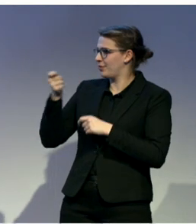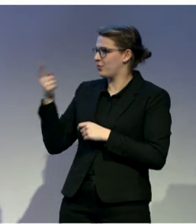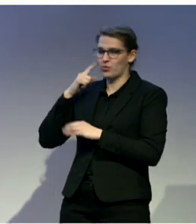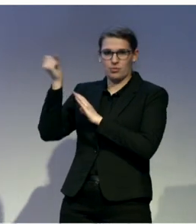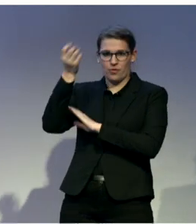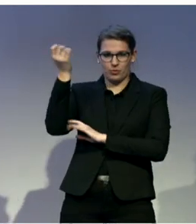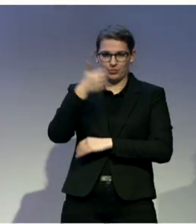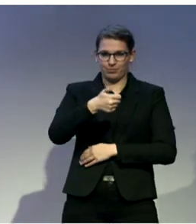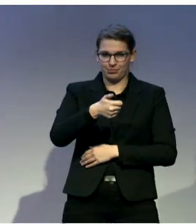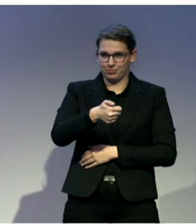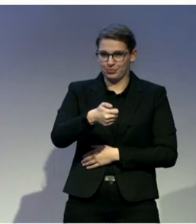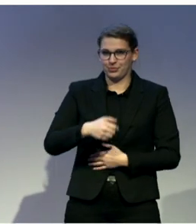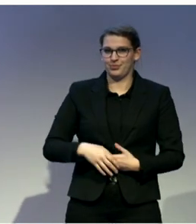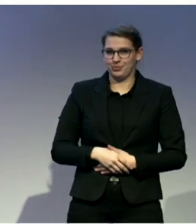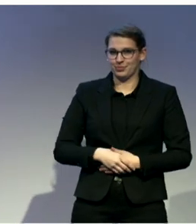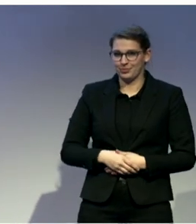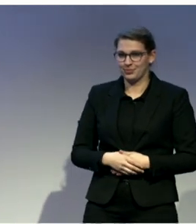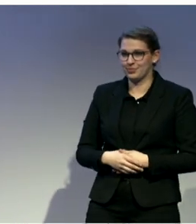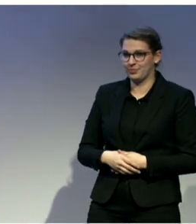So please, Barbara.